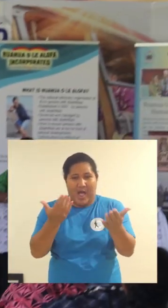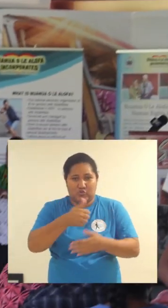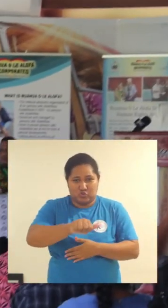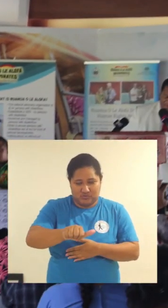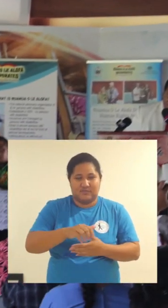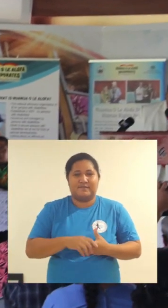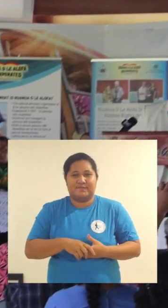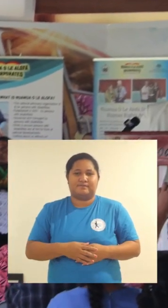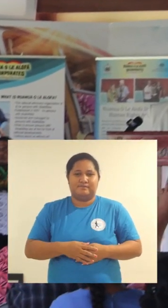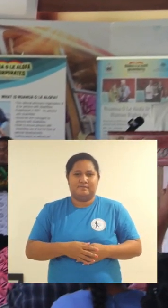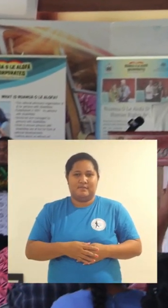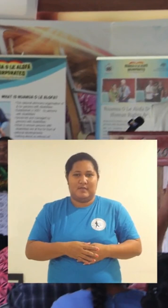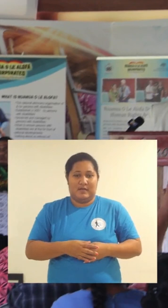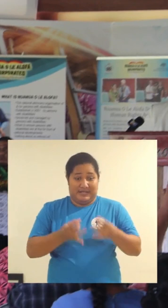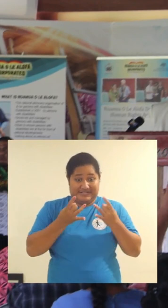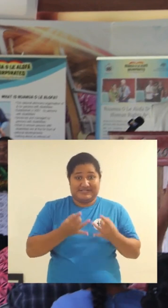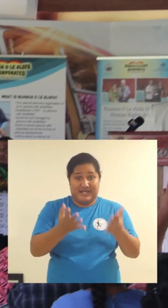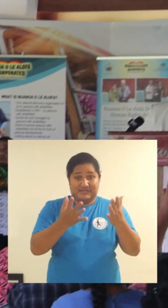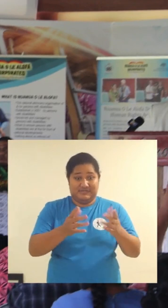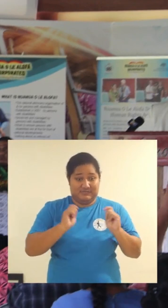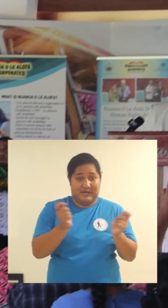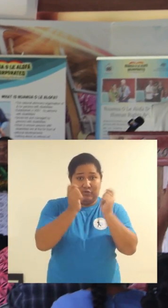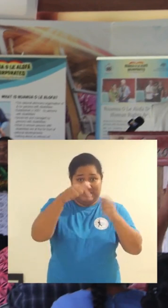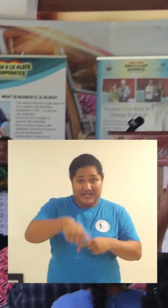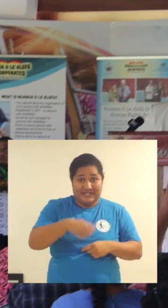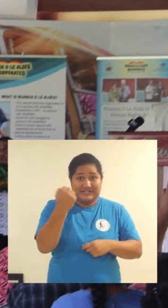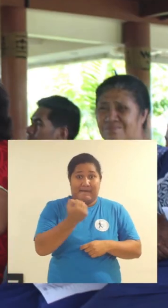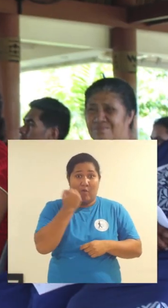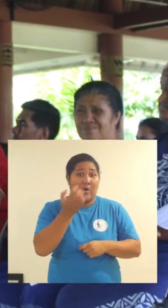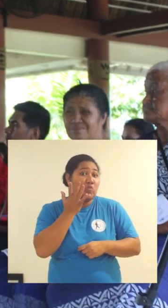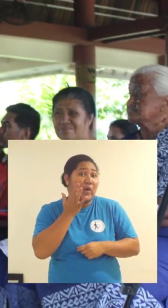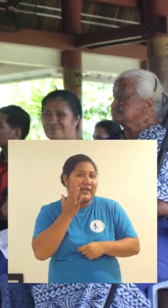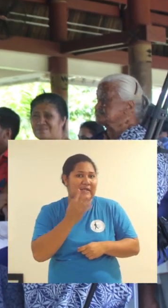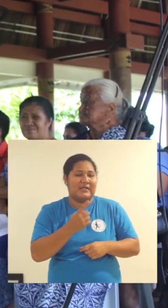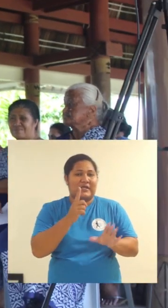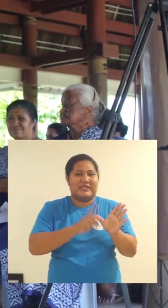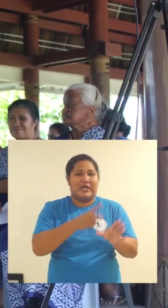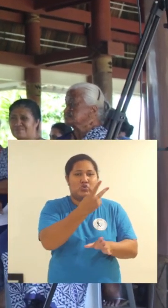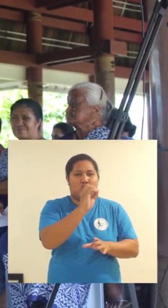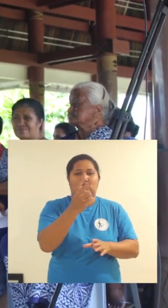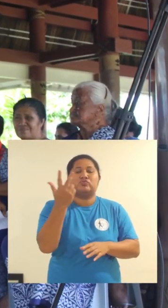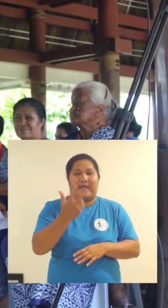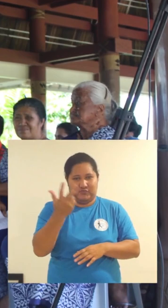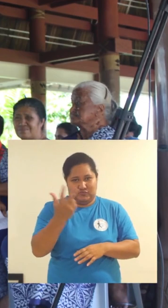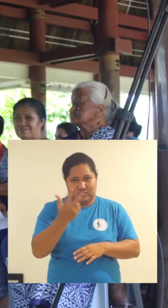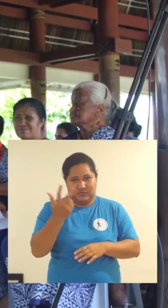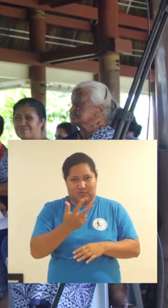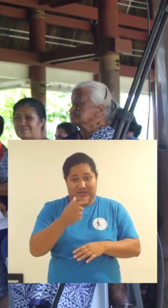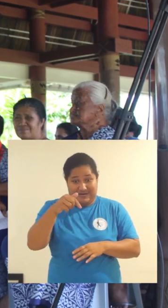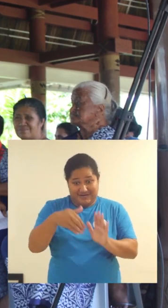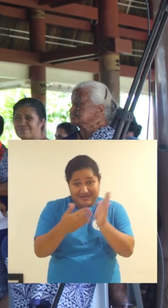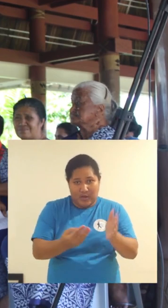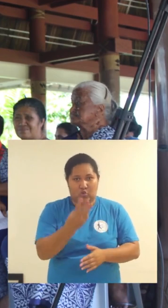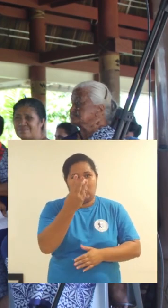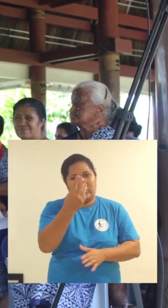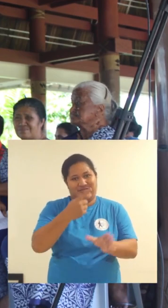When I started talking about of give my blood the Father's love. They helped the anger